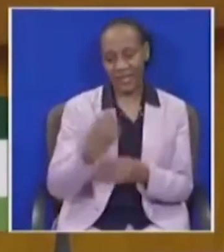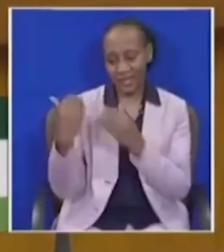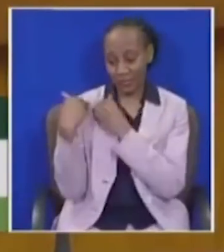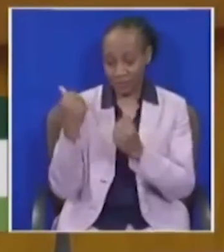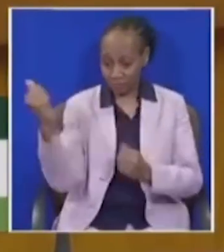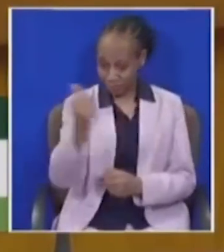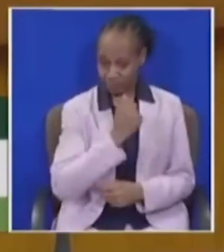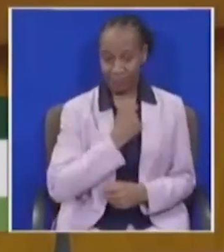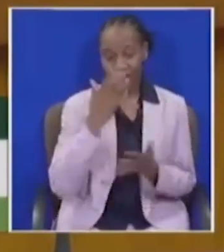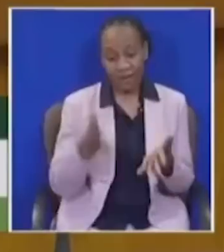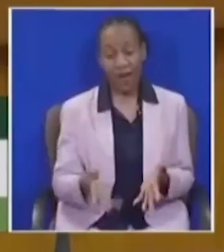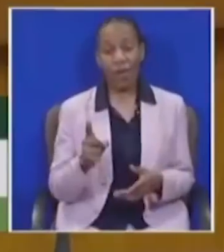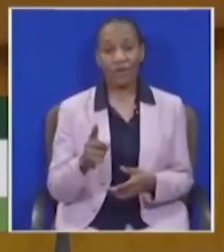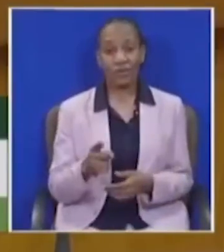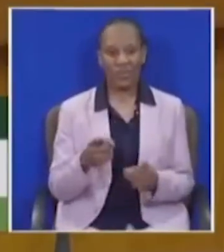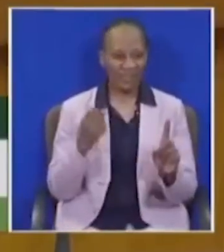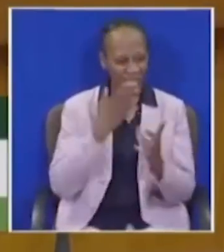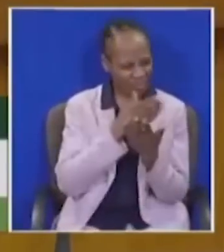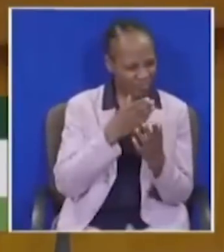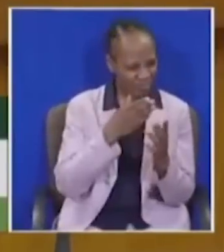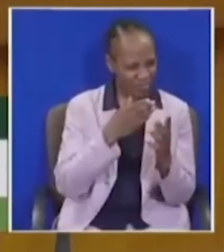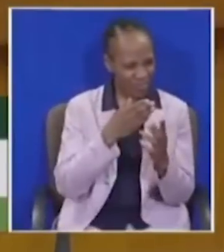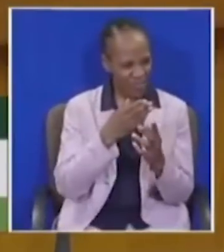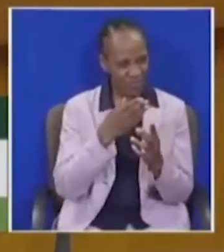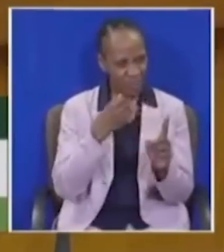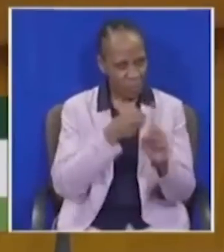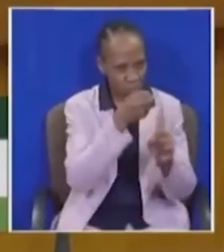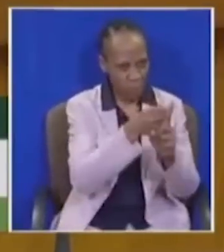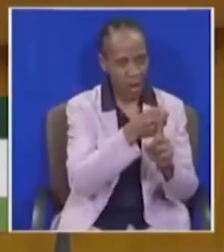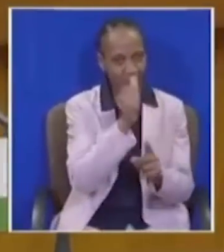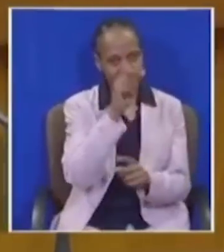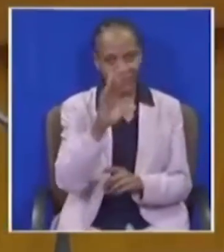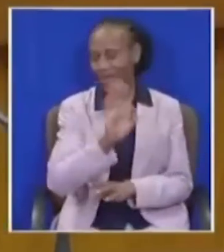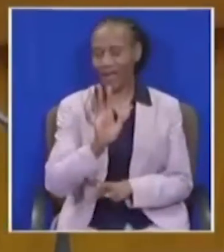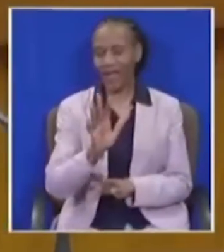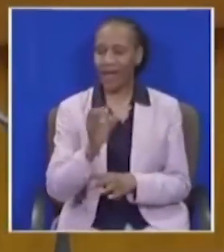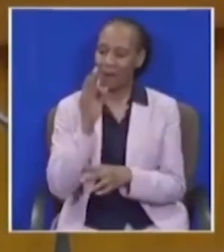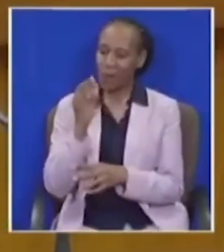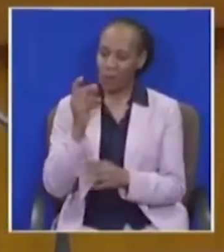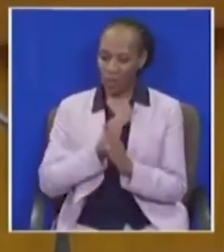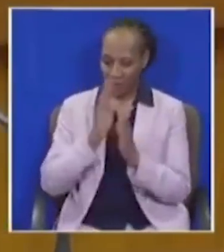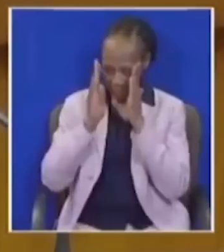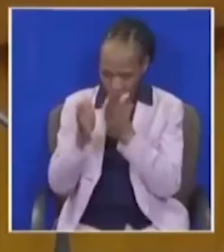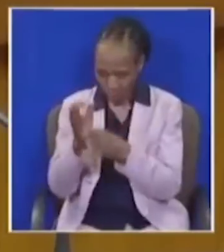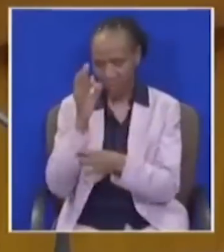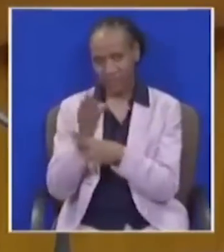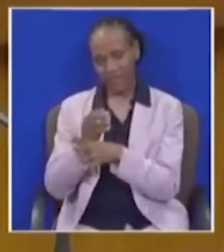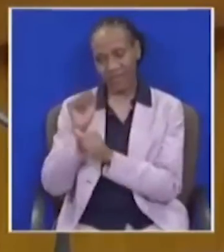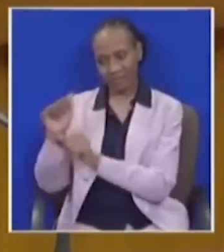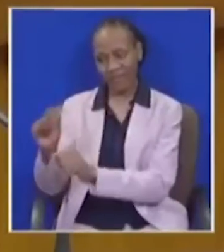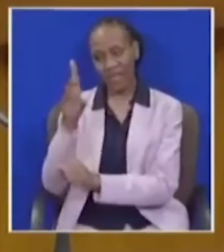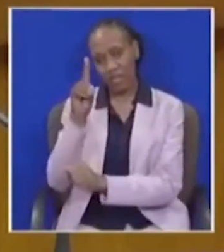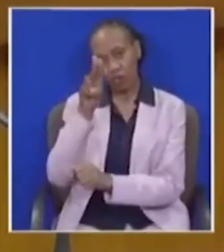is not against the ANC, but against the father of Duduzani. We are here to remove